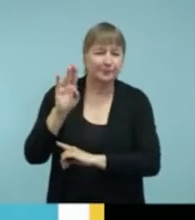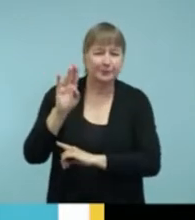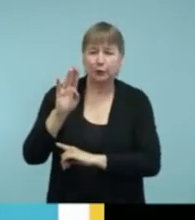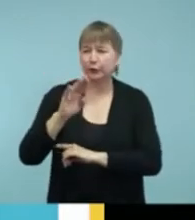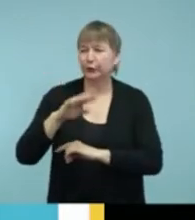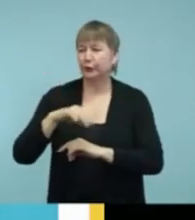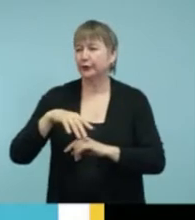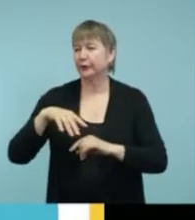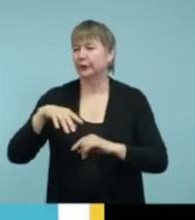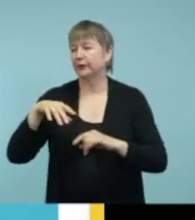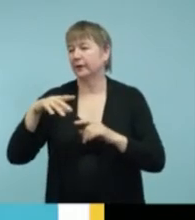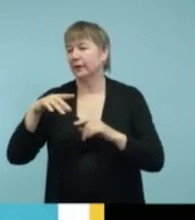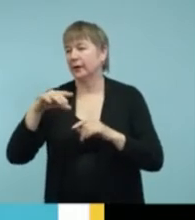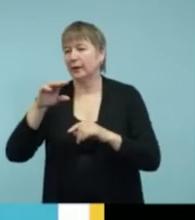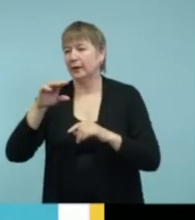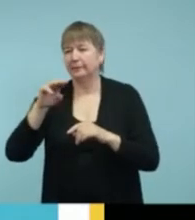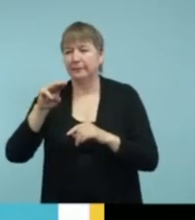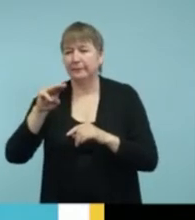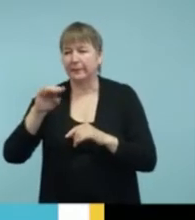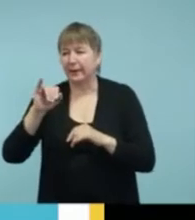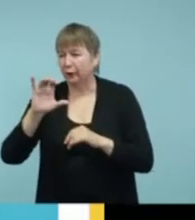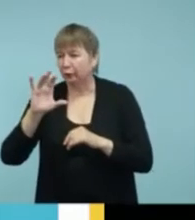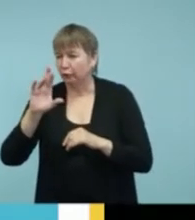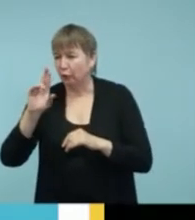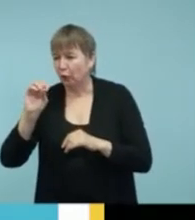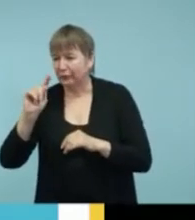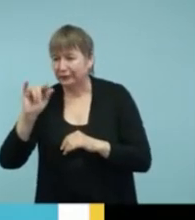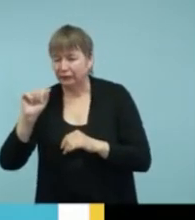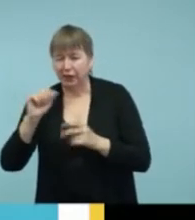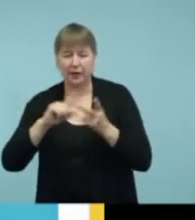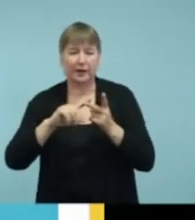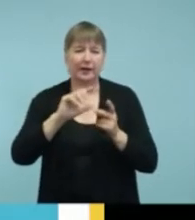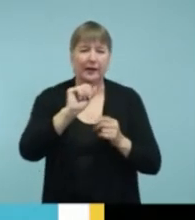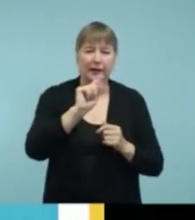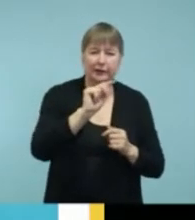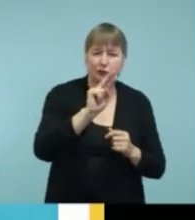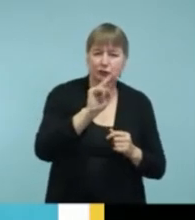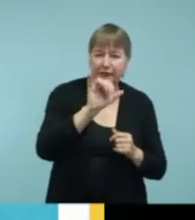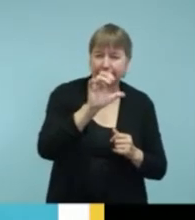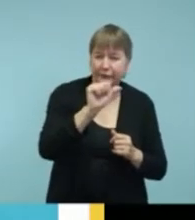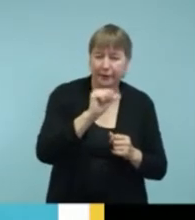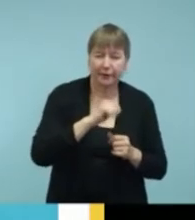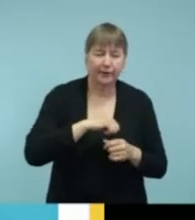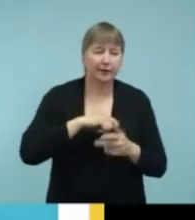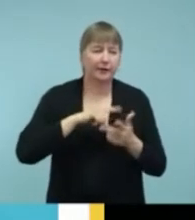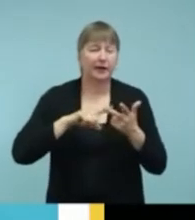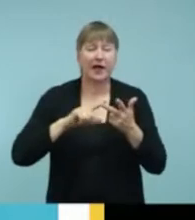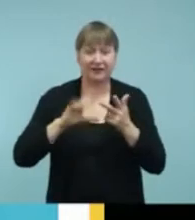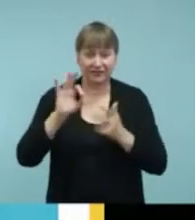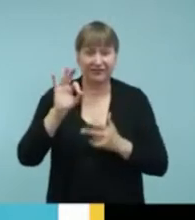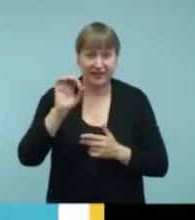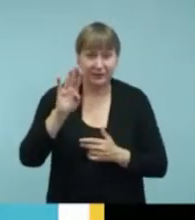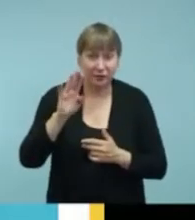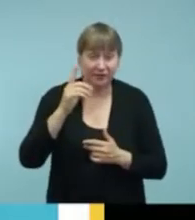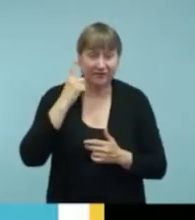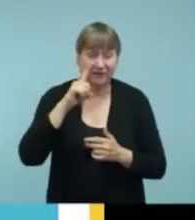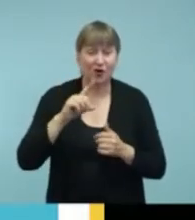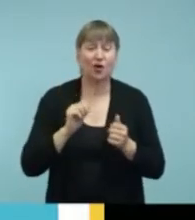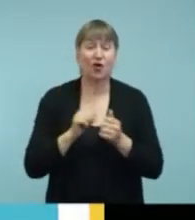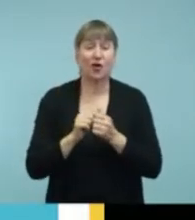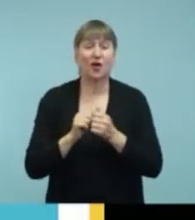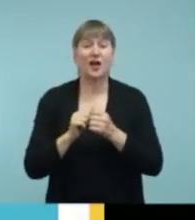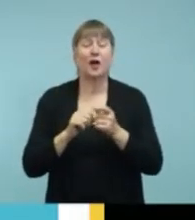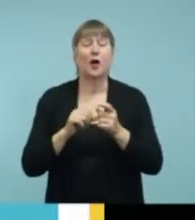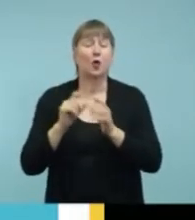microtia and atresia. There's even a Facebook page for people that have single-sided deafness